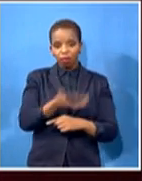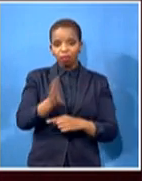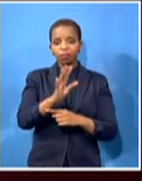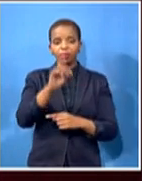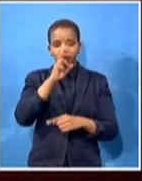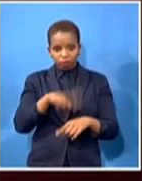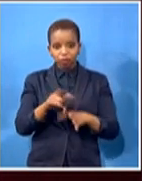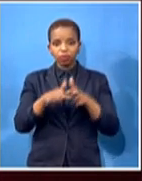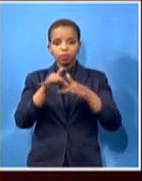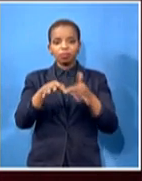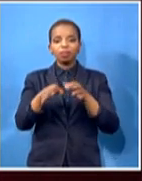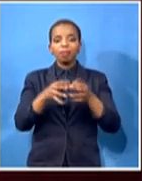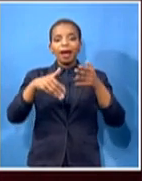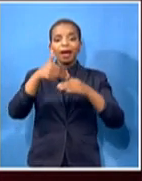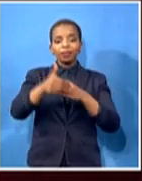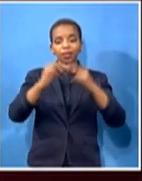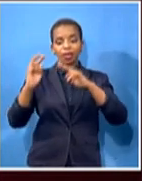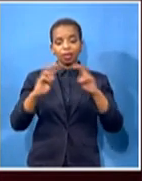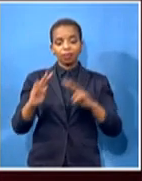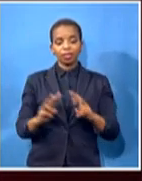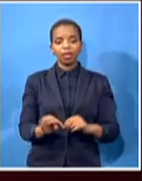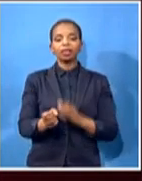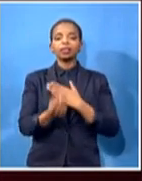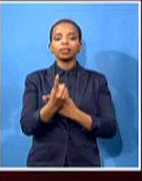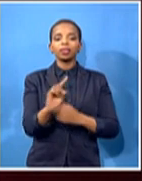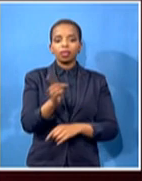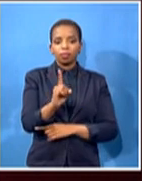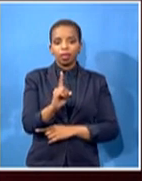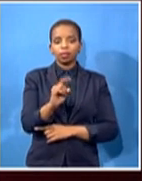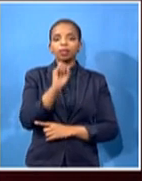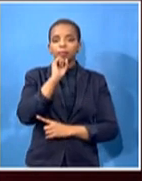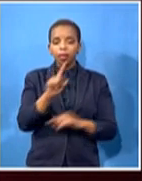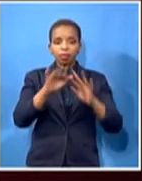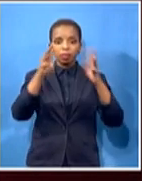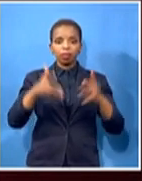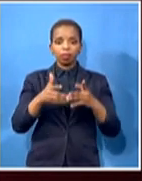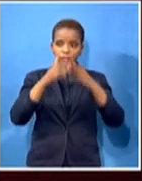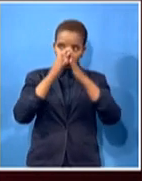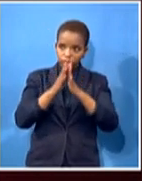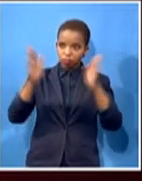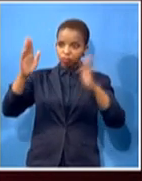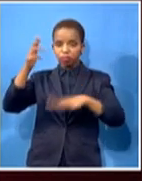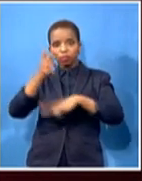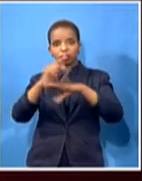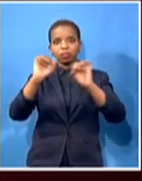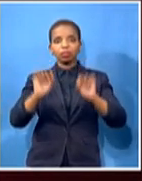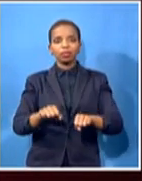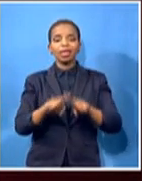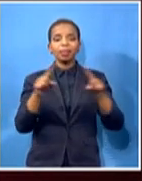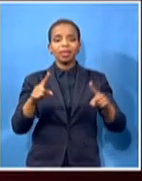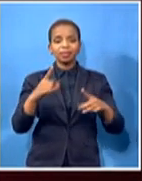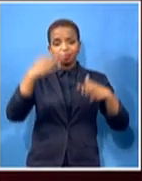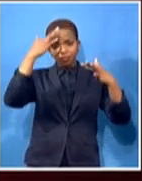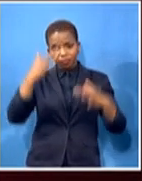And I think there's no conclusiveness to anything of it. And I think maybe the lack of very hard technical